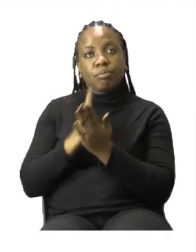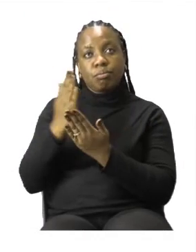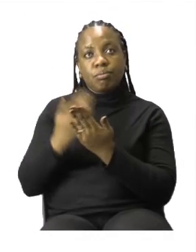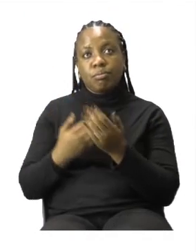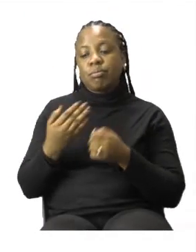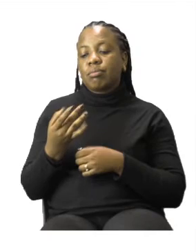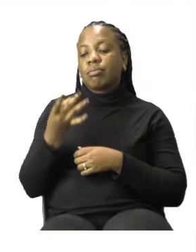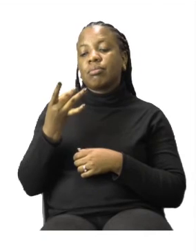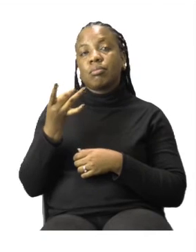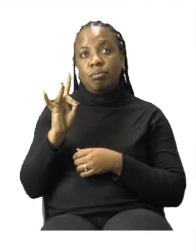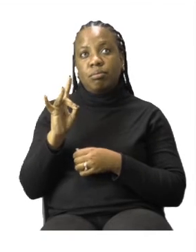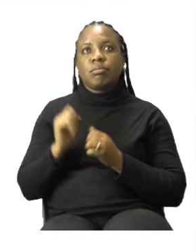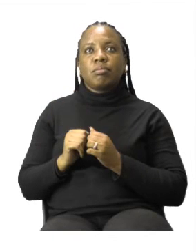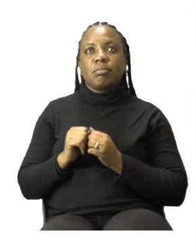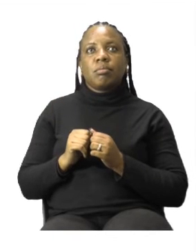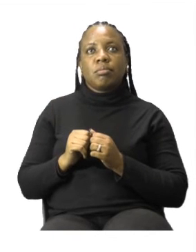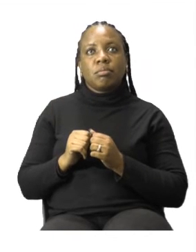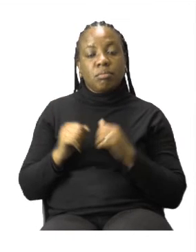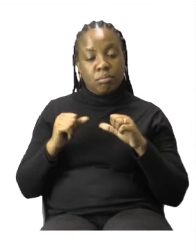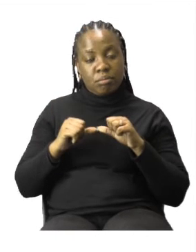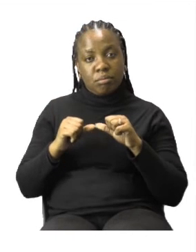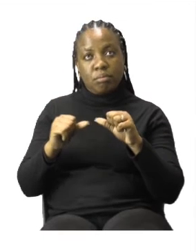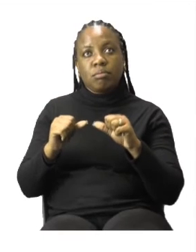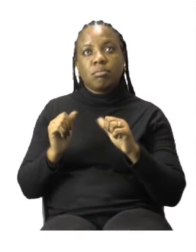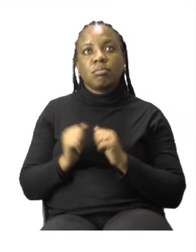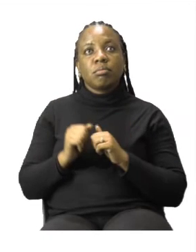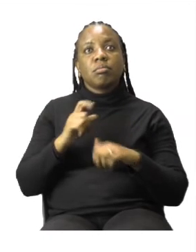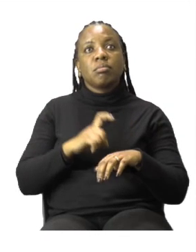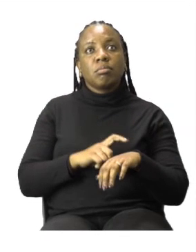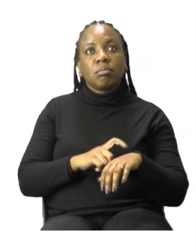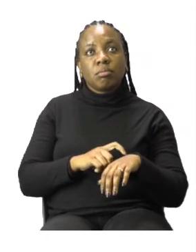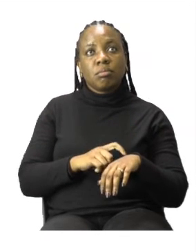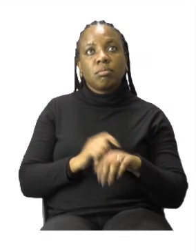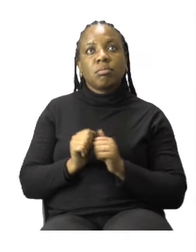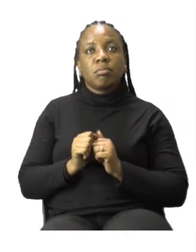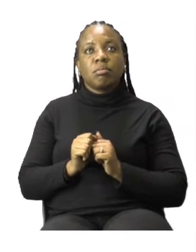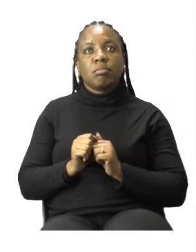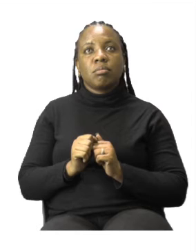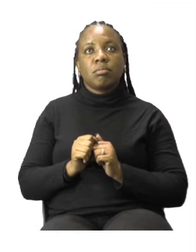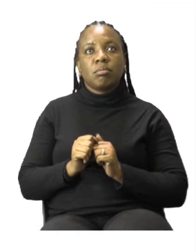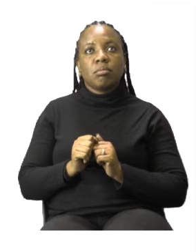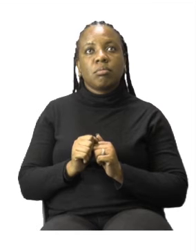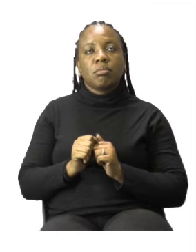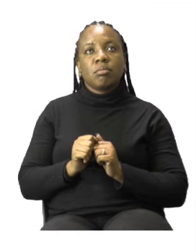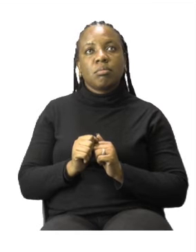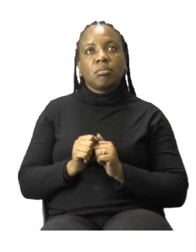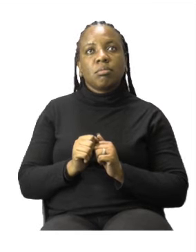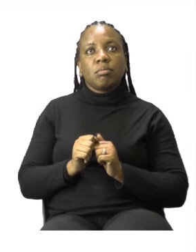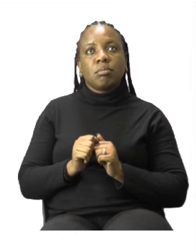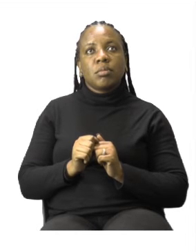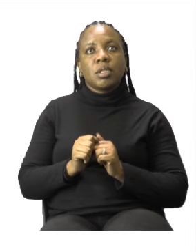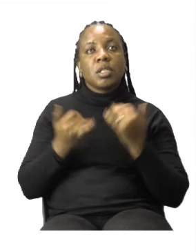On page 8, we are continuing with time and it is our job to read the time below as well as